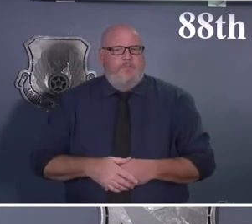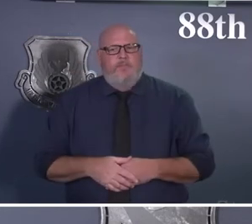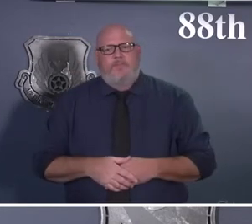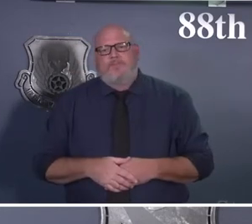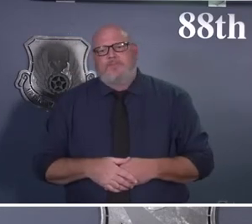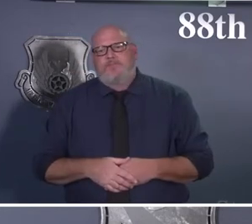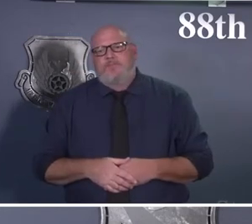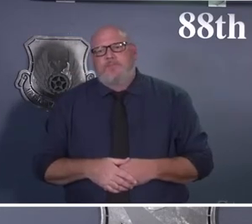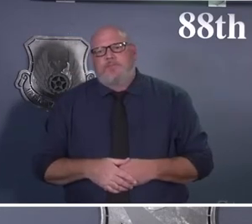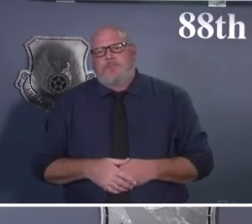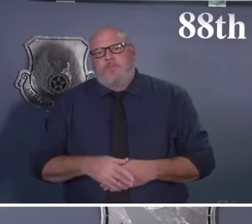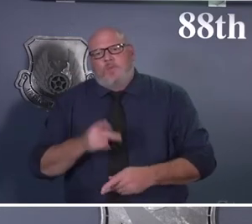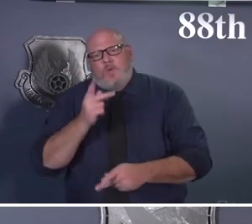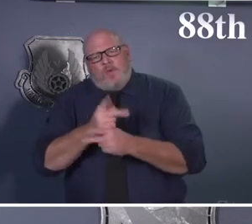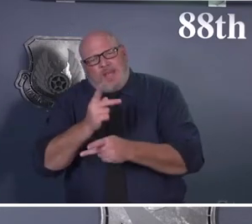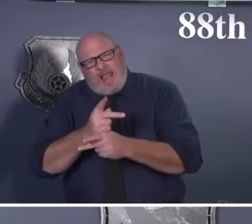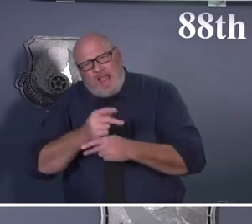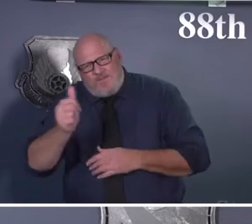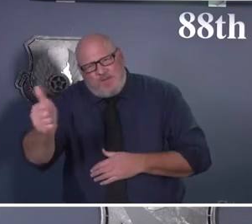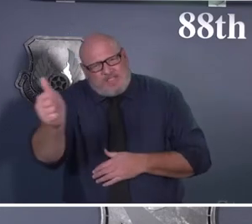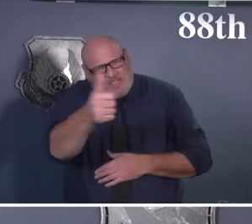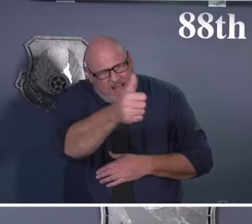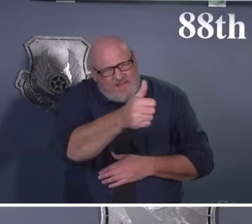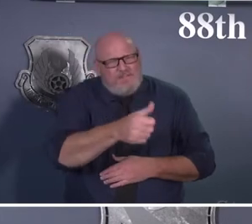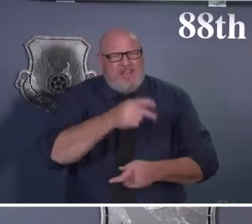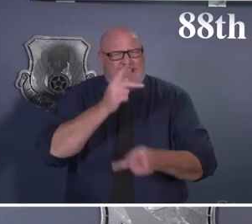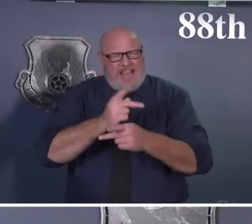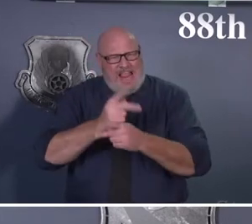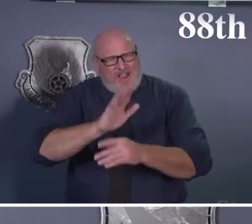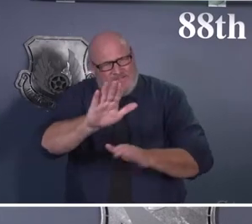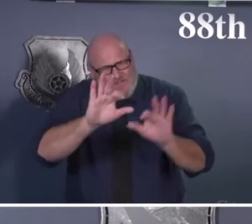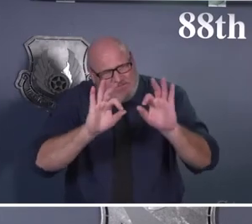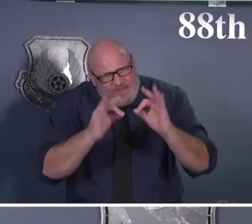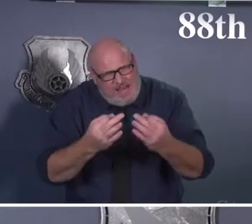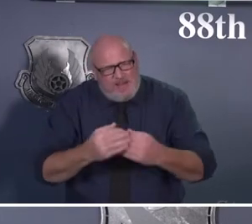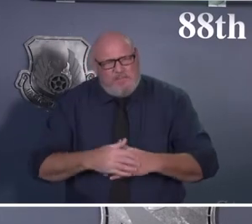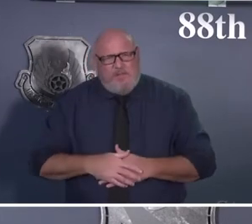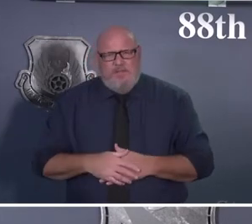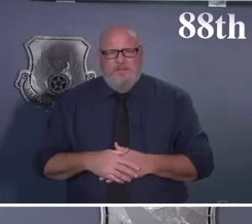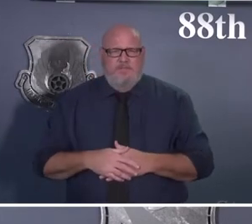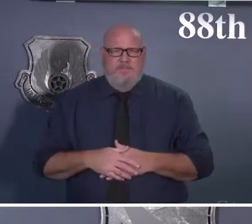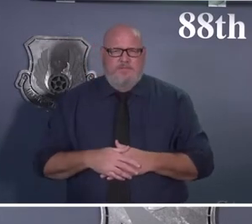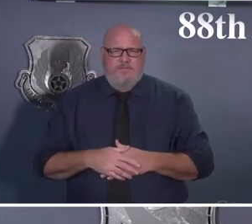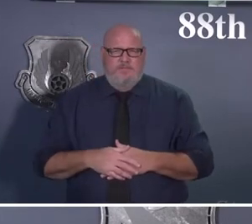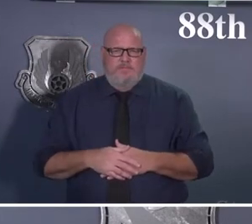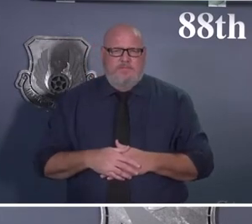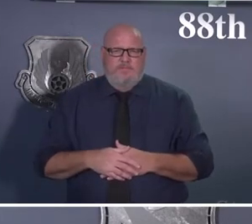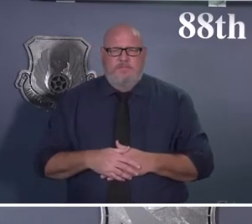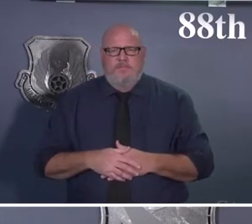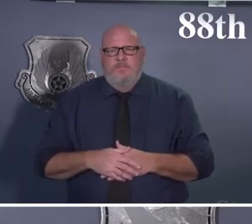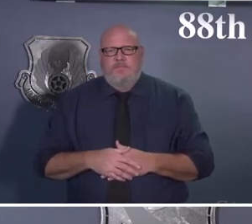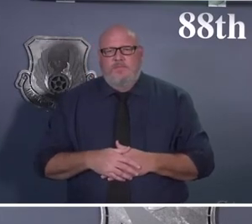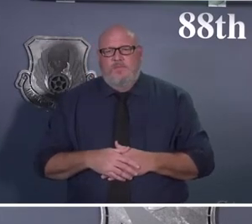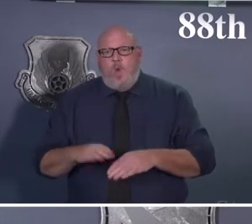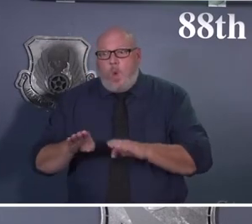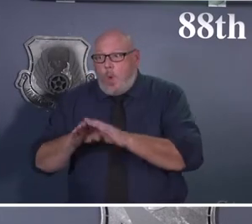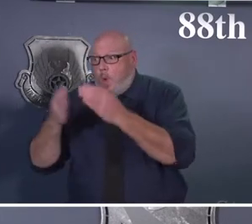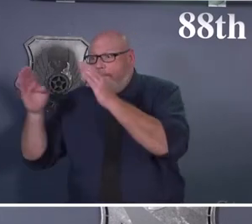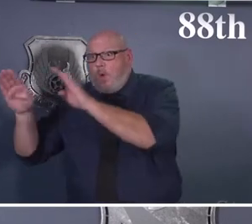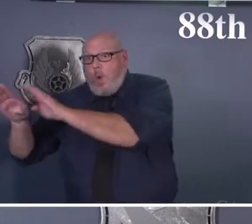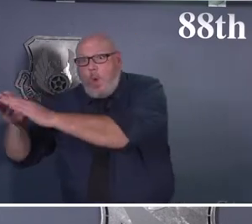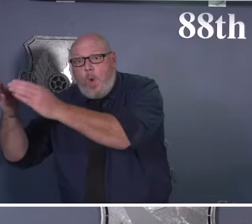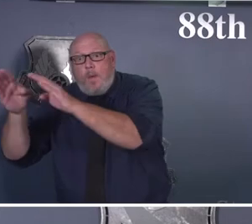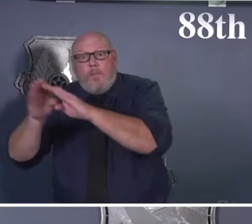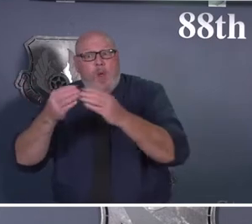families. And so we will be opening things up. But the key theme you'll see across them is potentially limited capacity. We